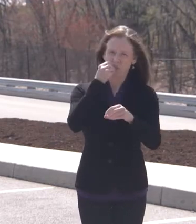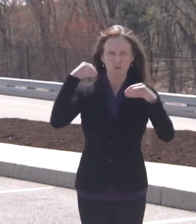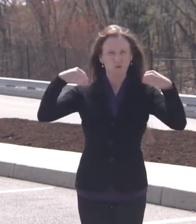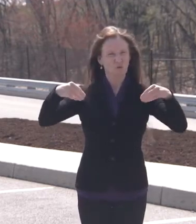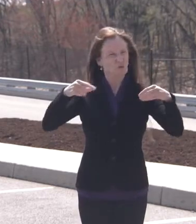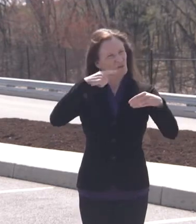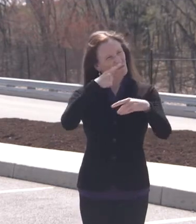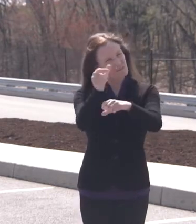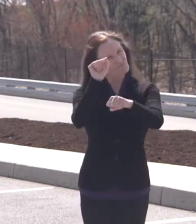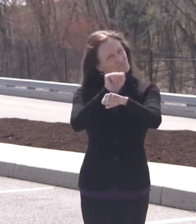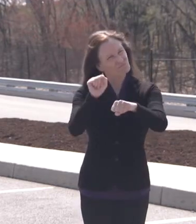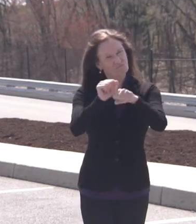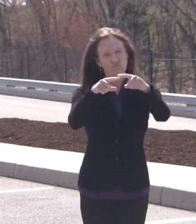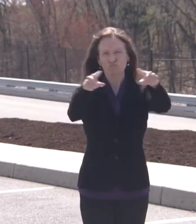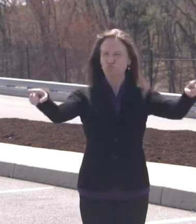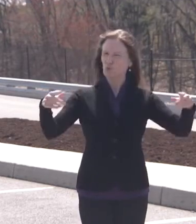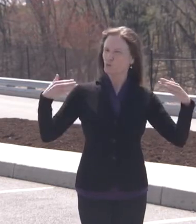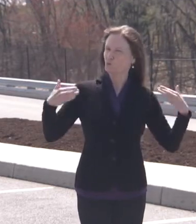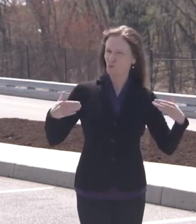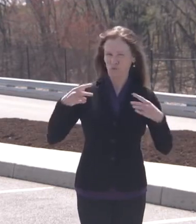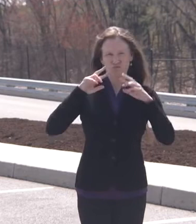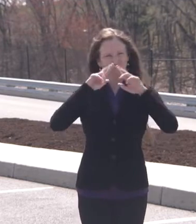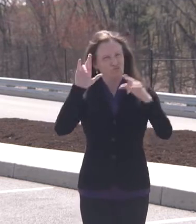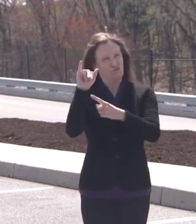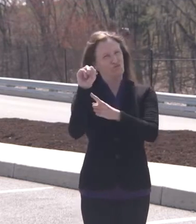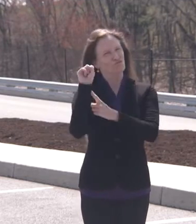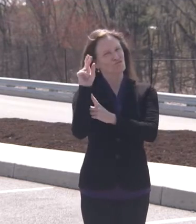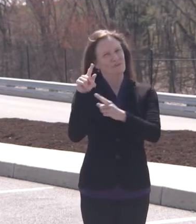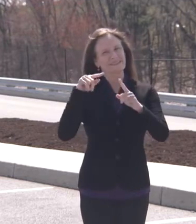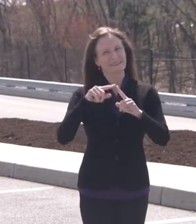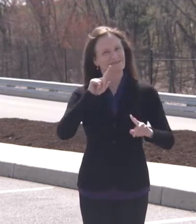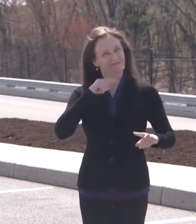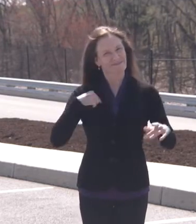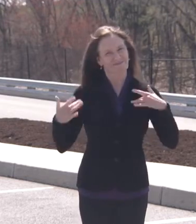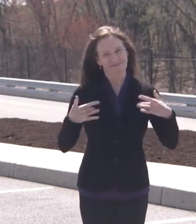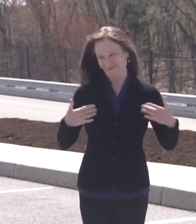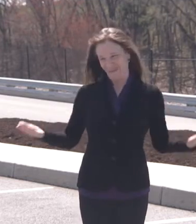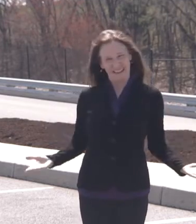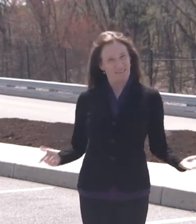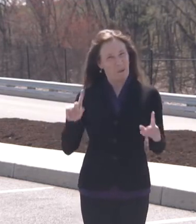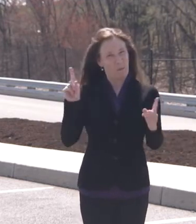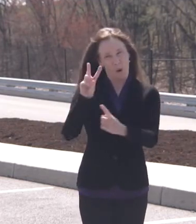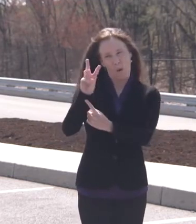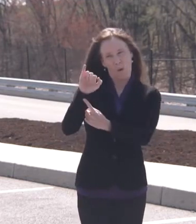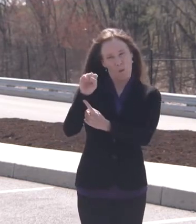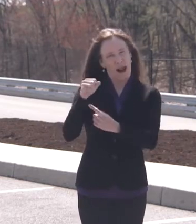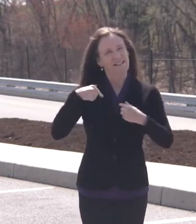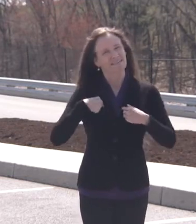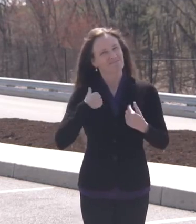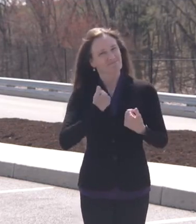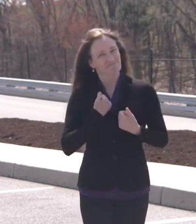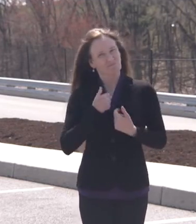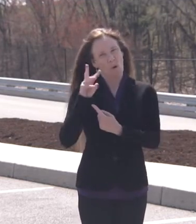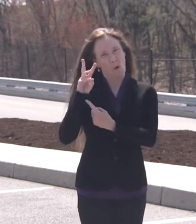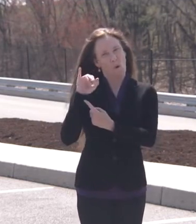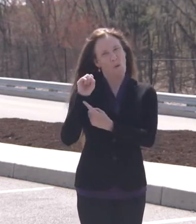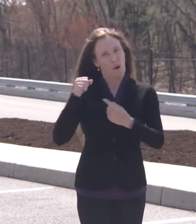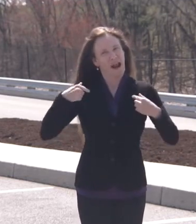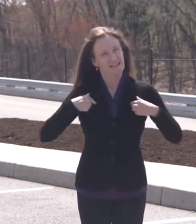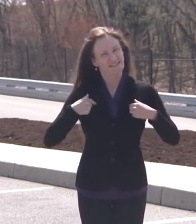proud of our associates, both from Wise Markets and other companies, who are the unsung heroes of the past 12 months,